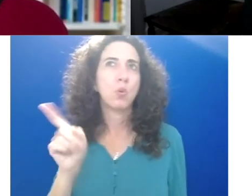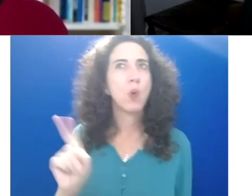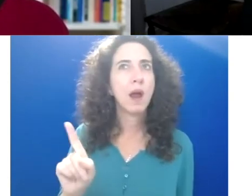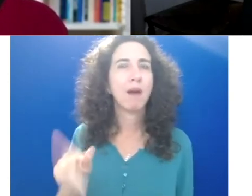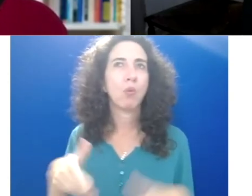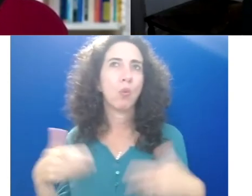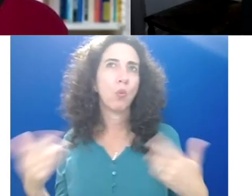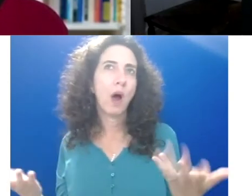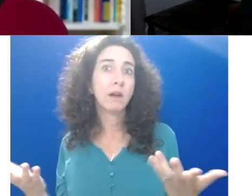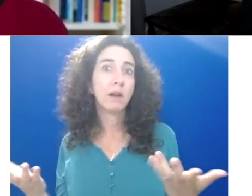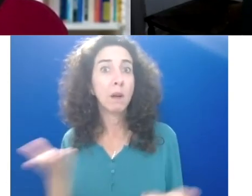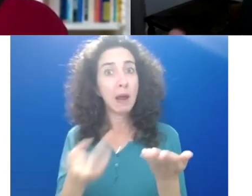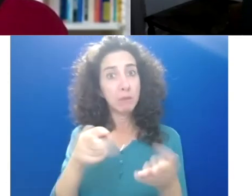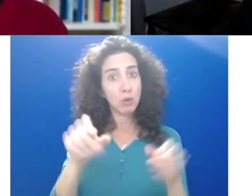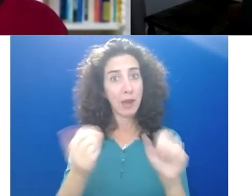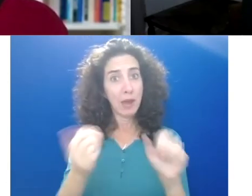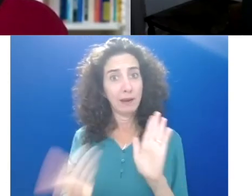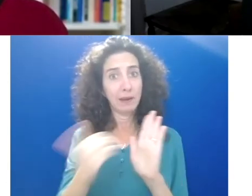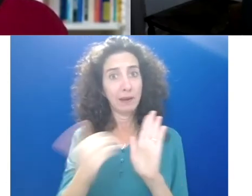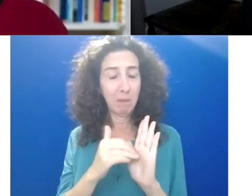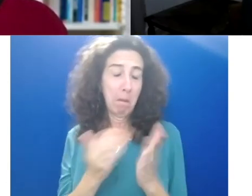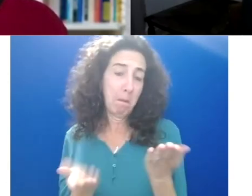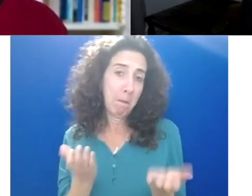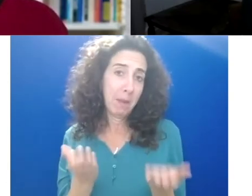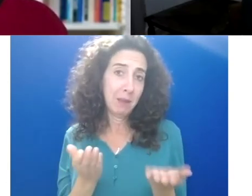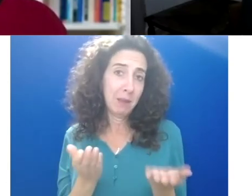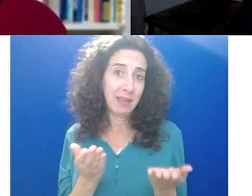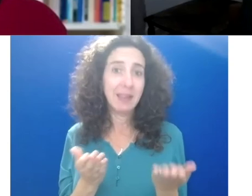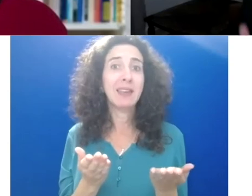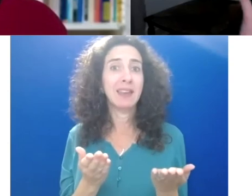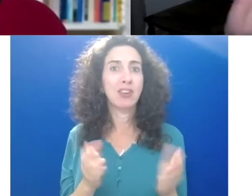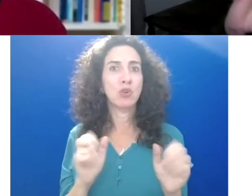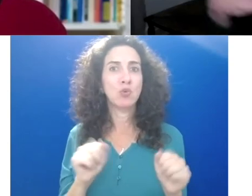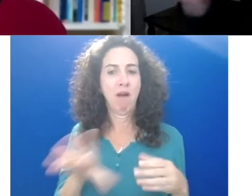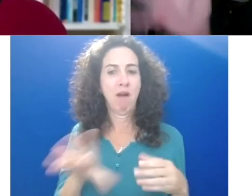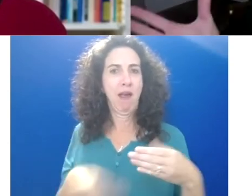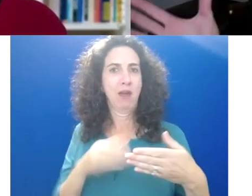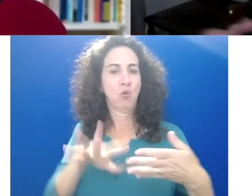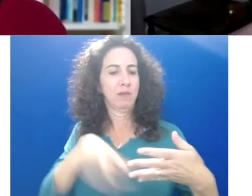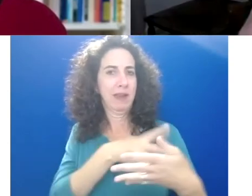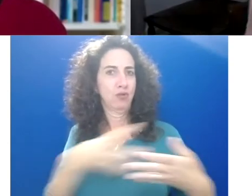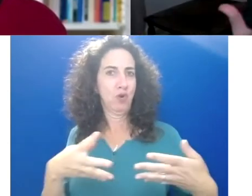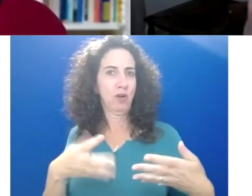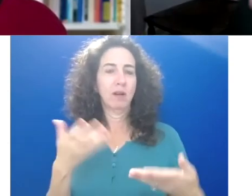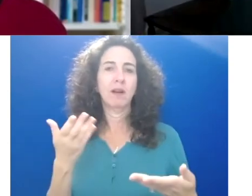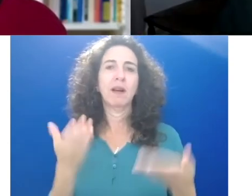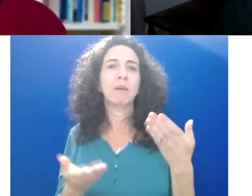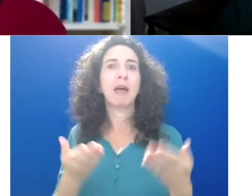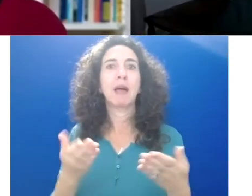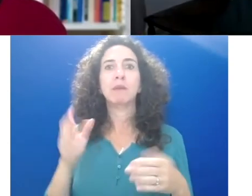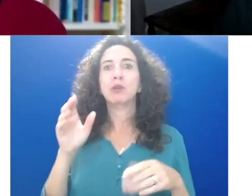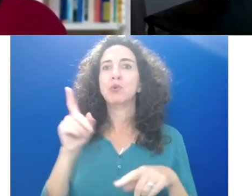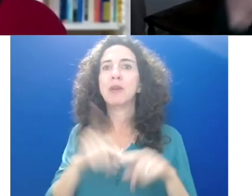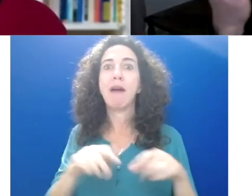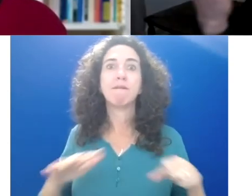depending on how restricted we are, but how could you build some of these things into your schedule. And even if you can't do the full on fun magnets, how could you build in a couple